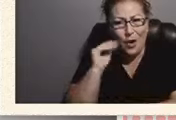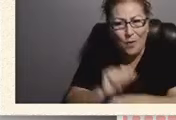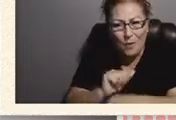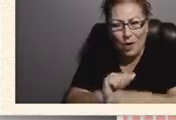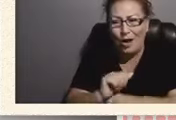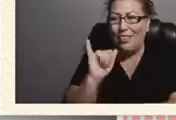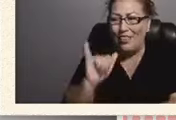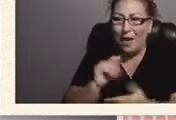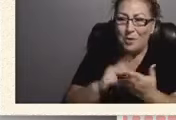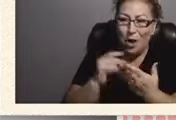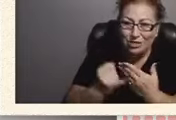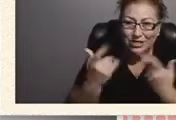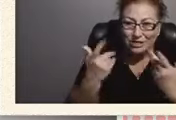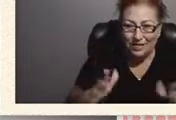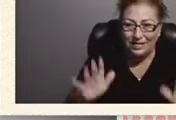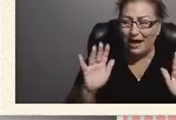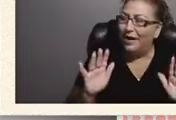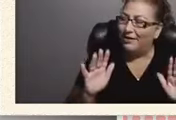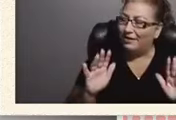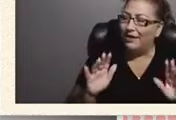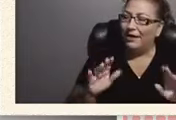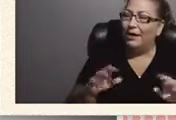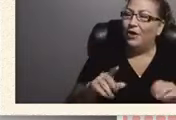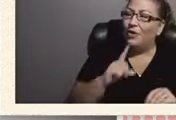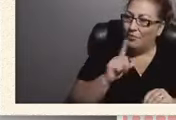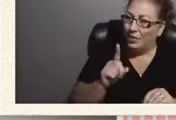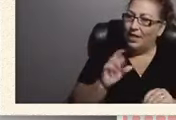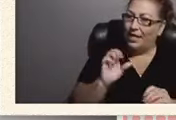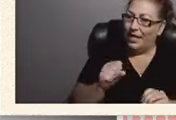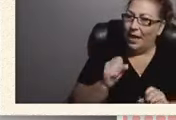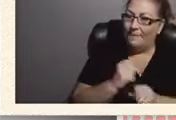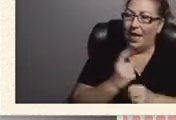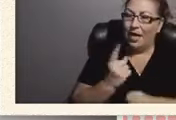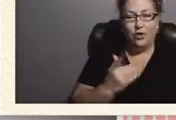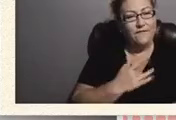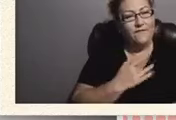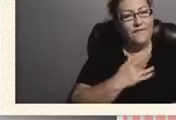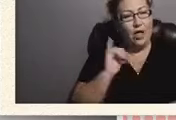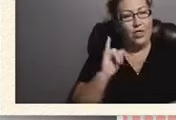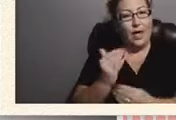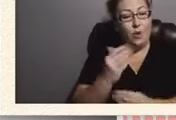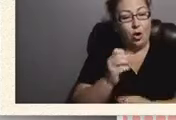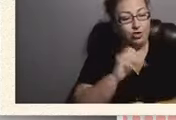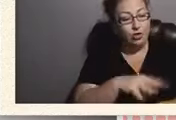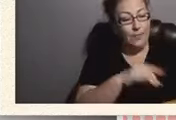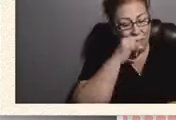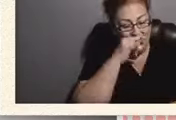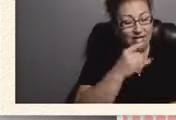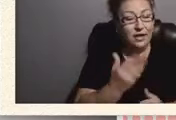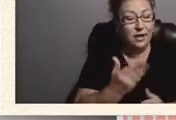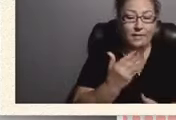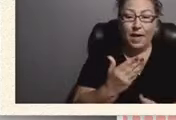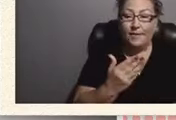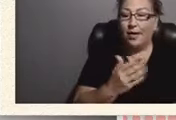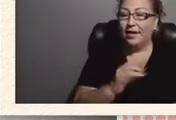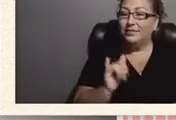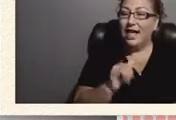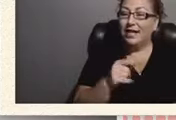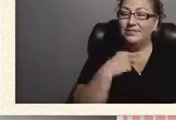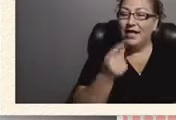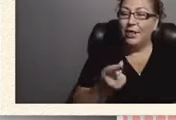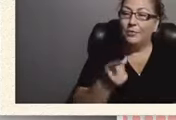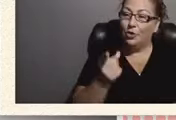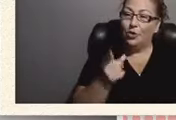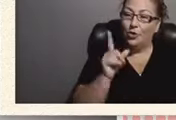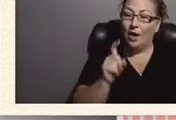can really make you walk out of the school that morning when you drop off your kid it might have been like telling him you have to get out of the car